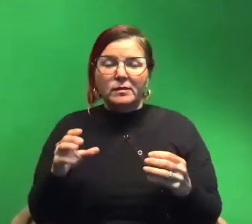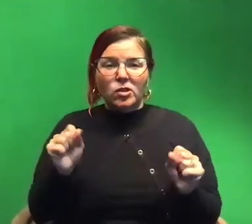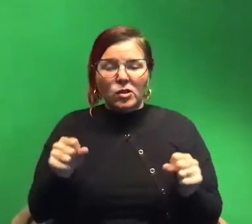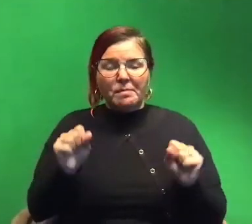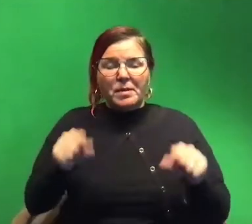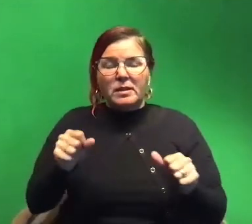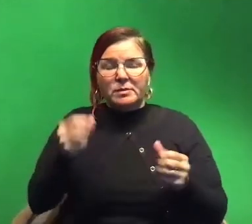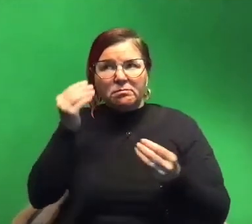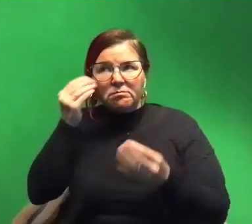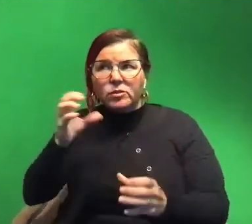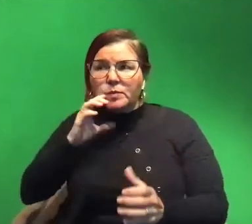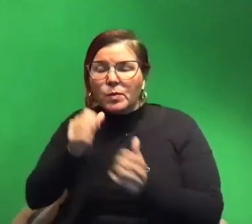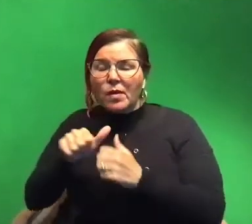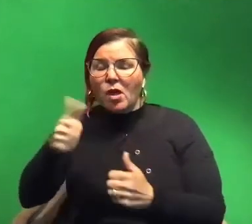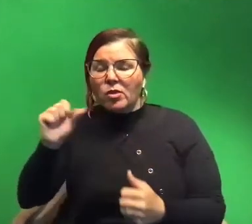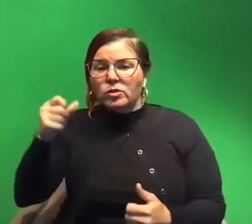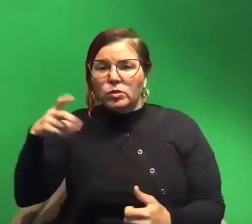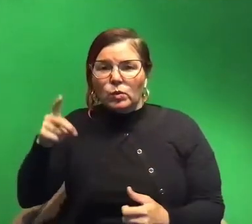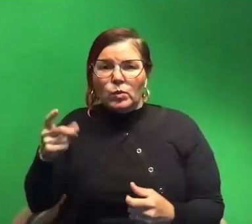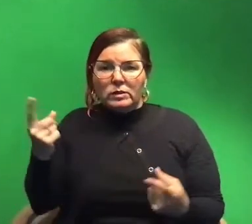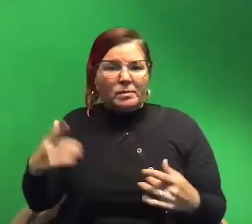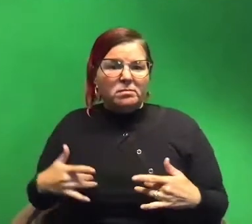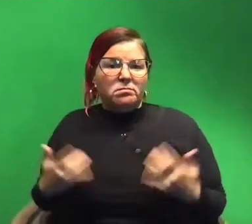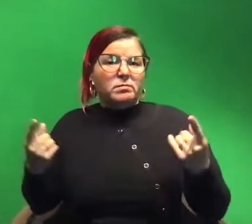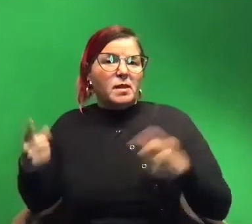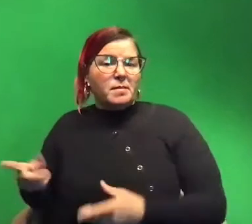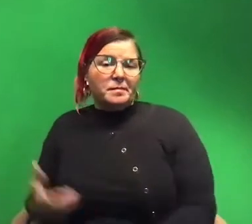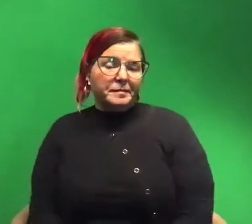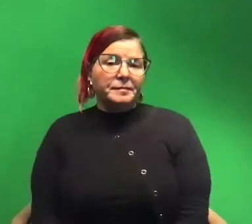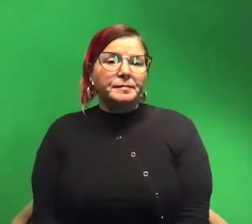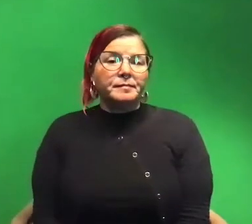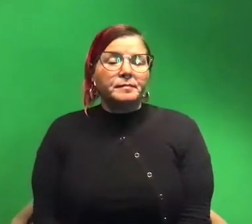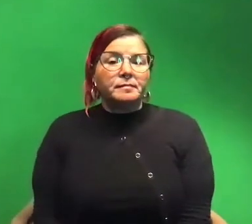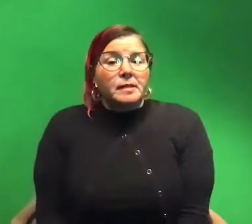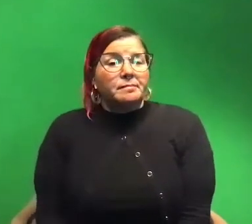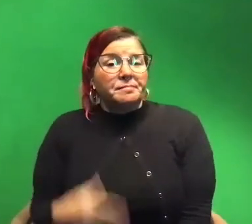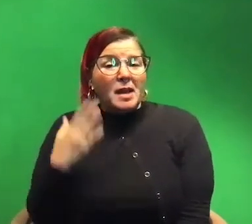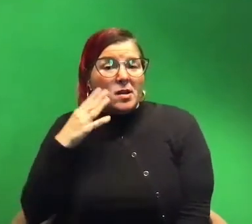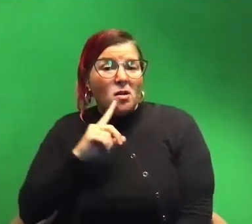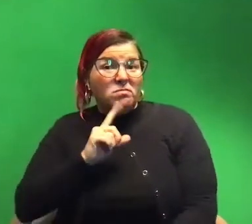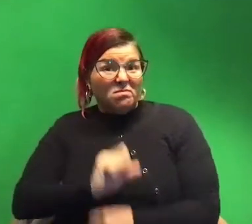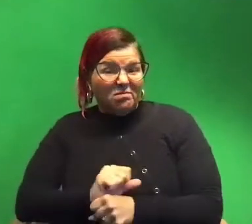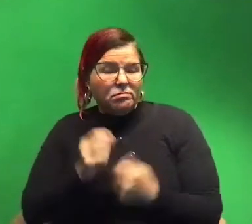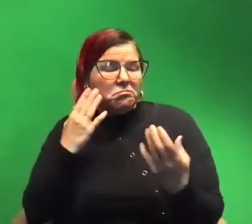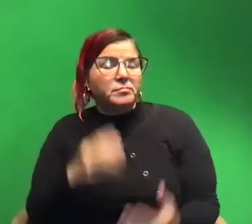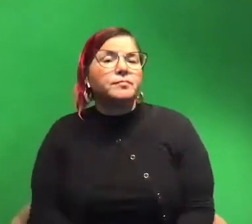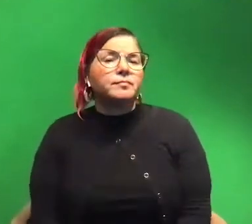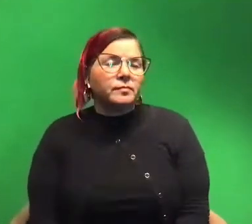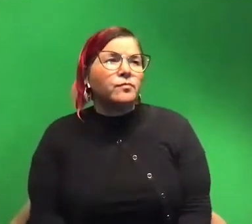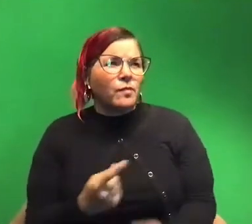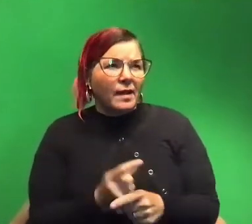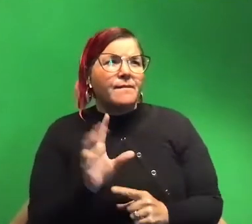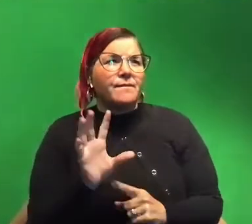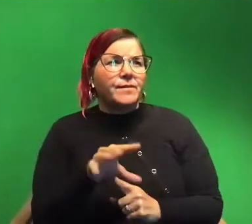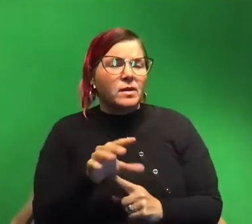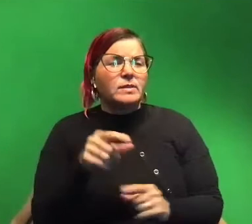other squid that something something's going down. But I don't know for sure on that one. Yeah there's some videos of these deep